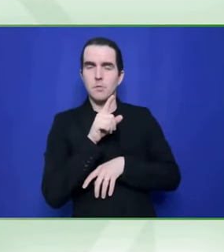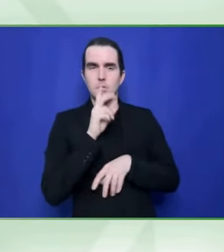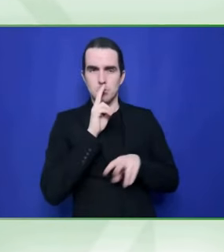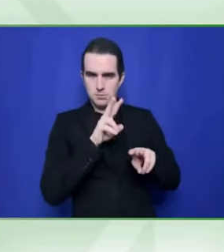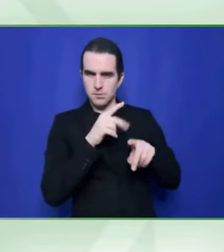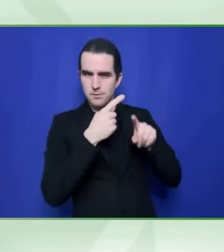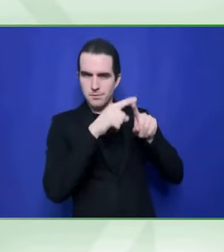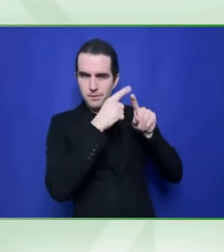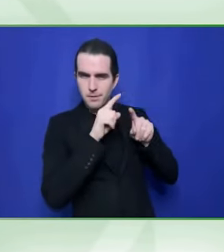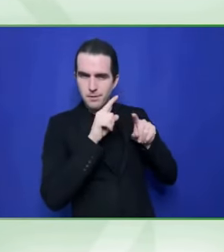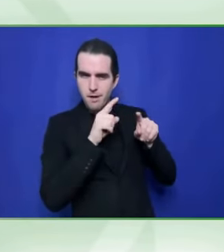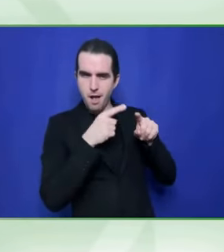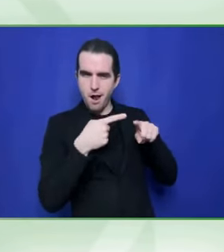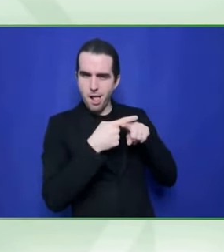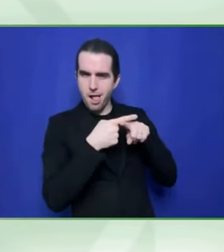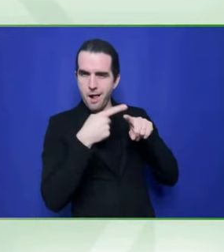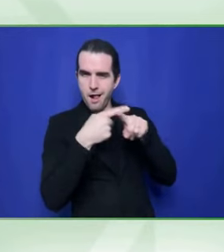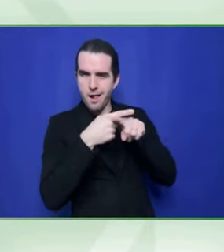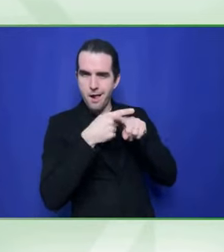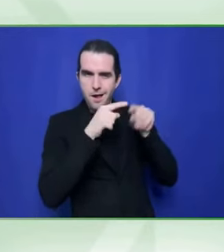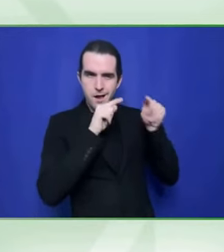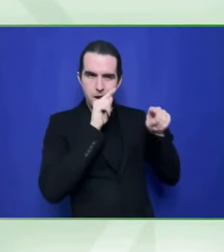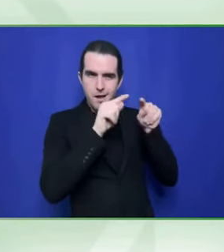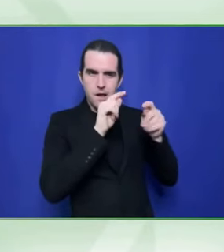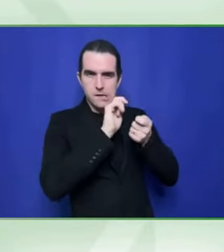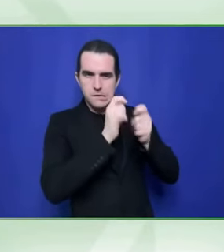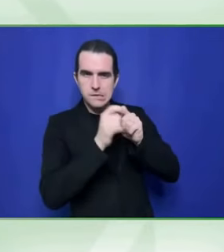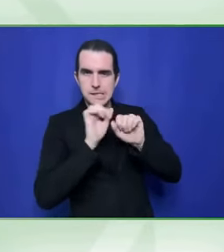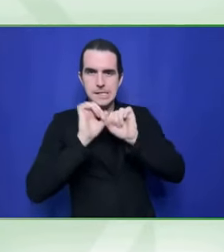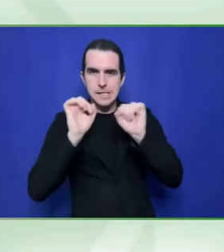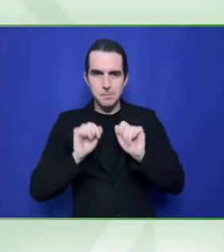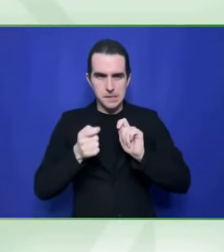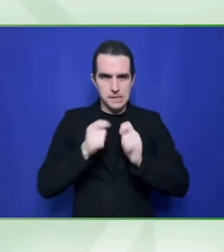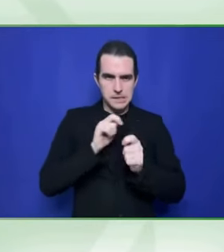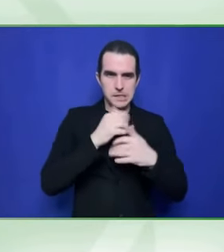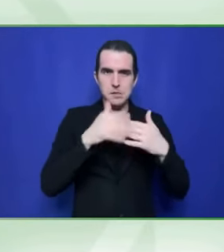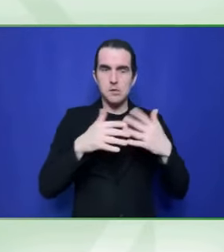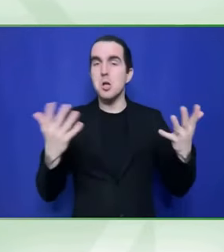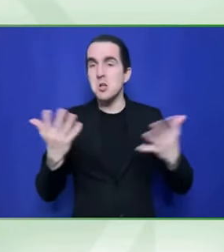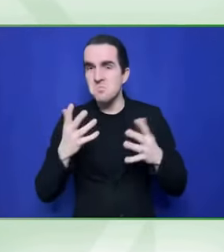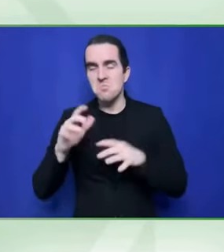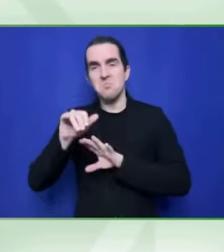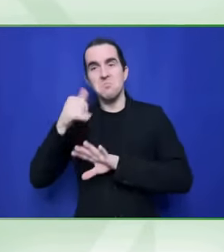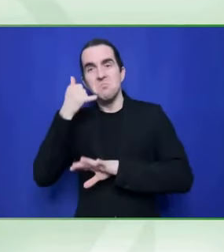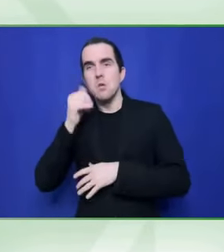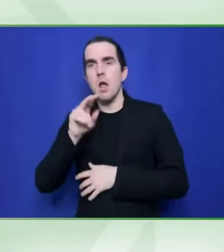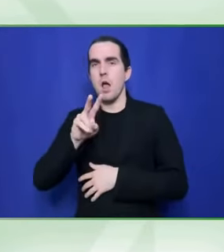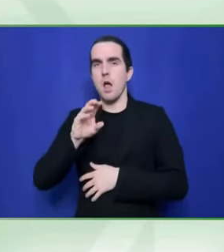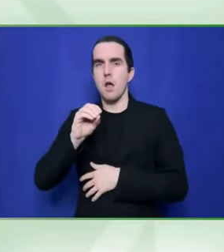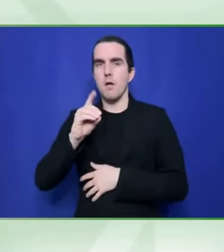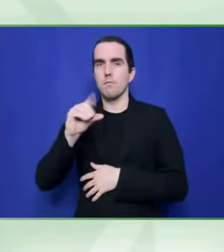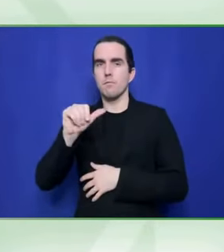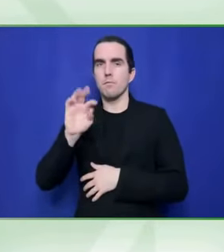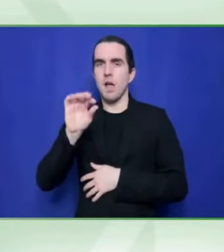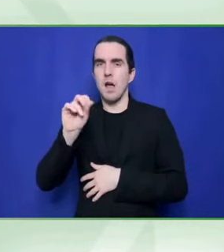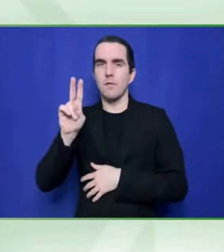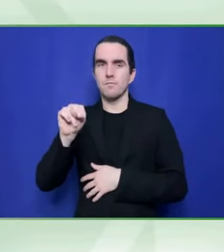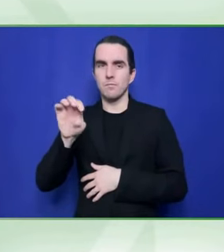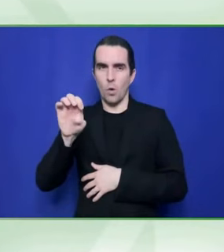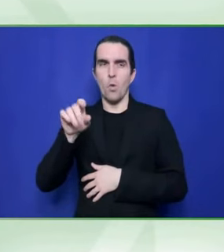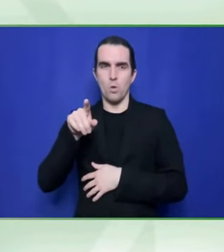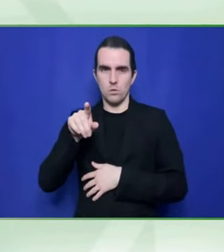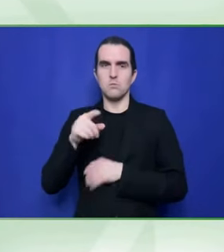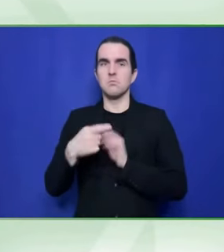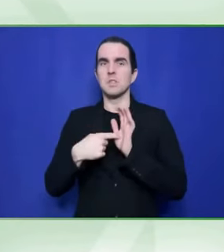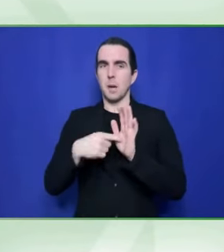practices, policies, and procedures. And if I think about the conversation you and I have been speaking about investment, that is where we can trigger a more